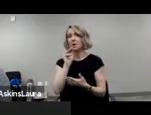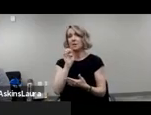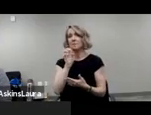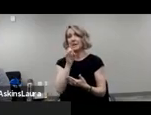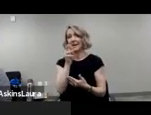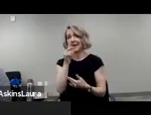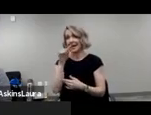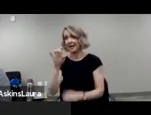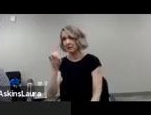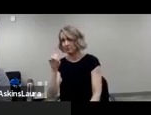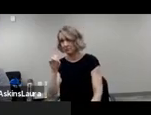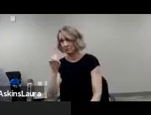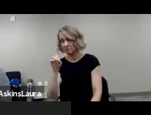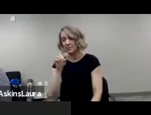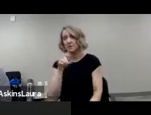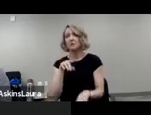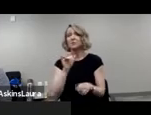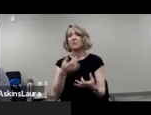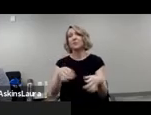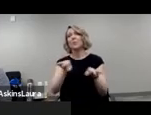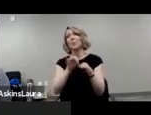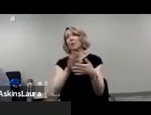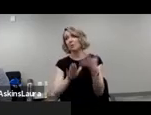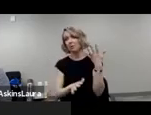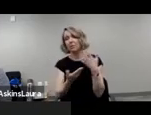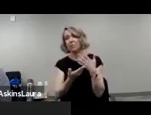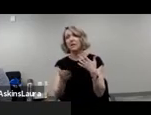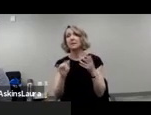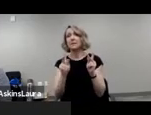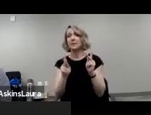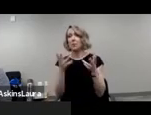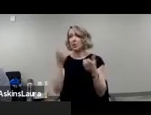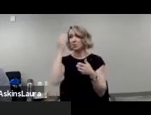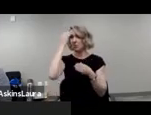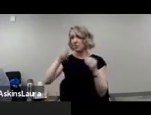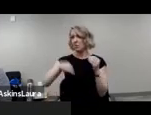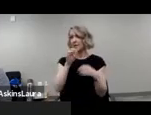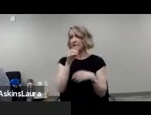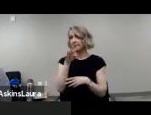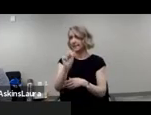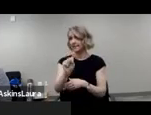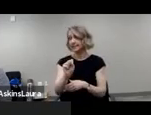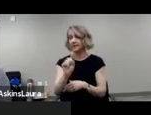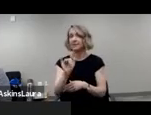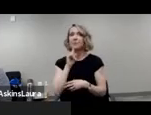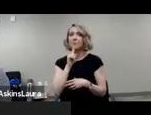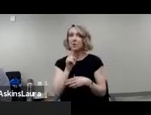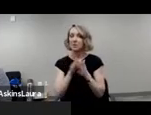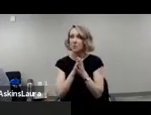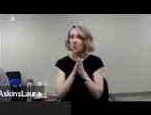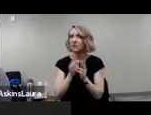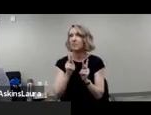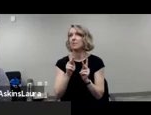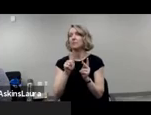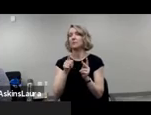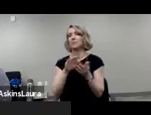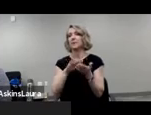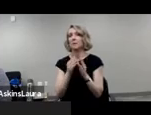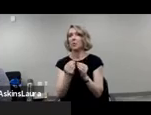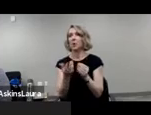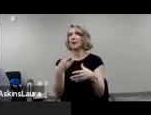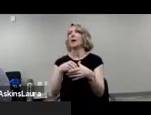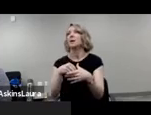So those were important things that they were interested in knowing about the census that really got them more engaged and